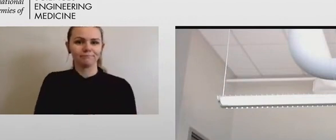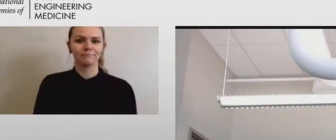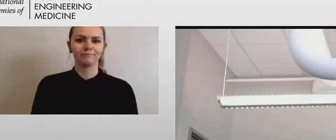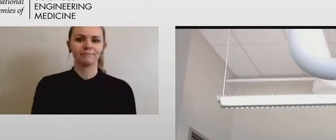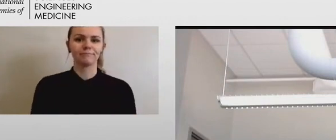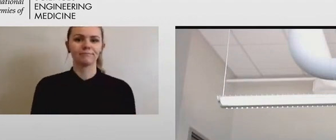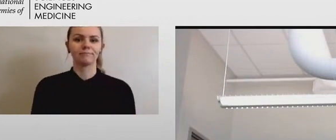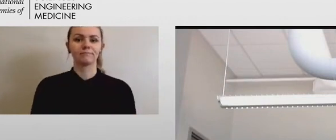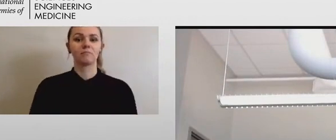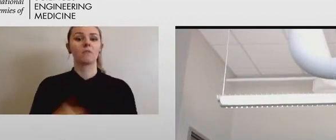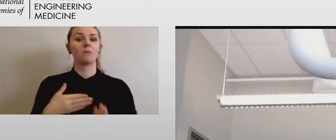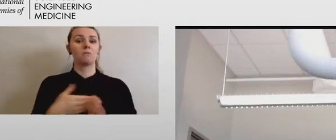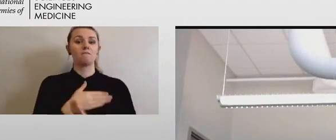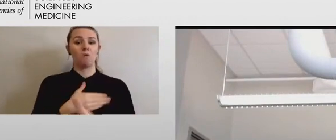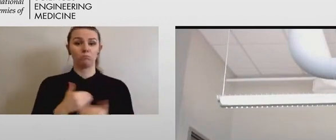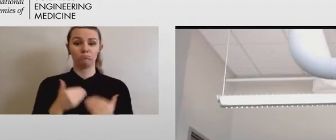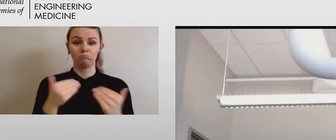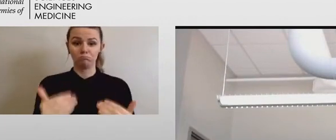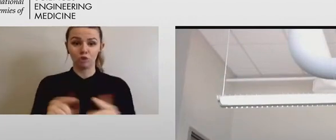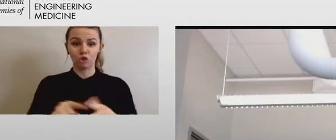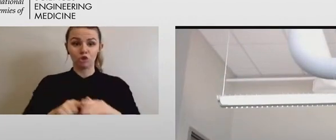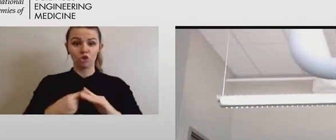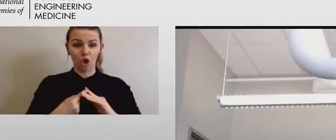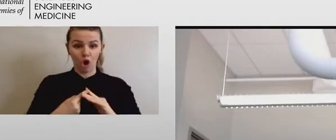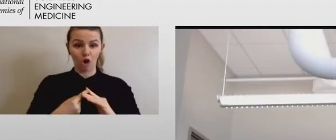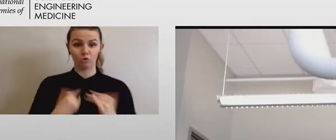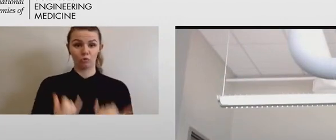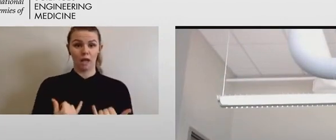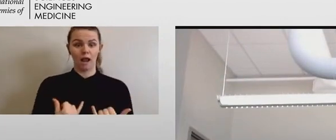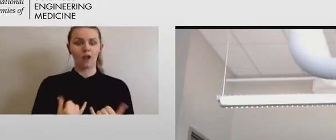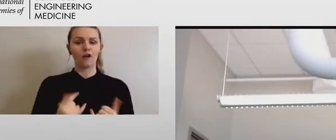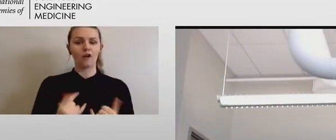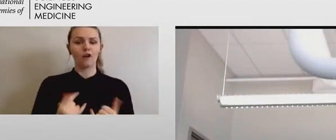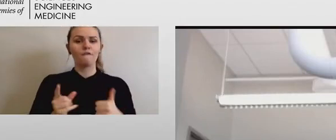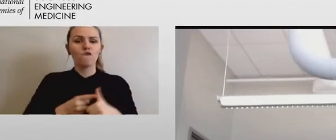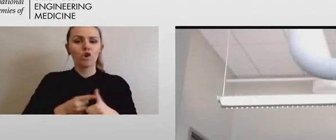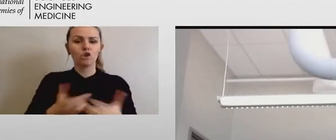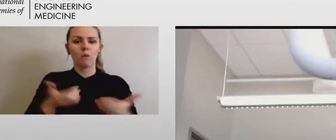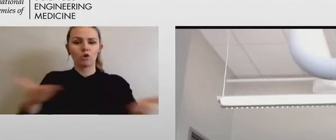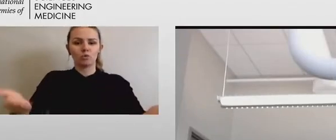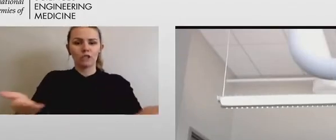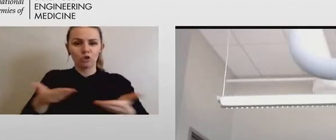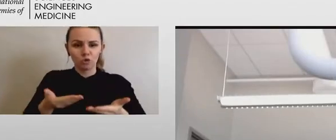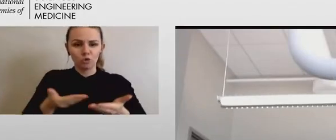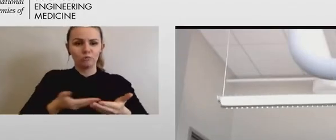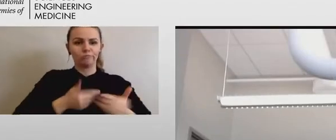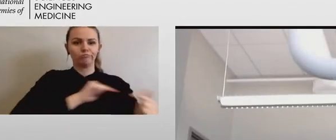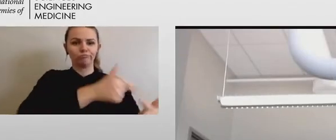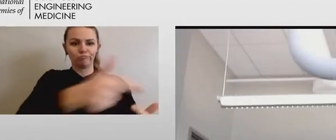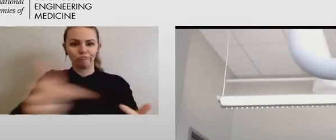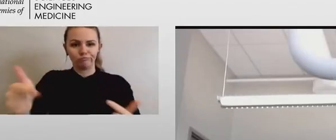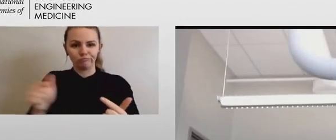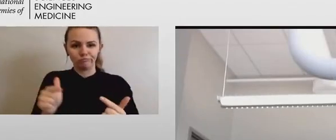Before we get started with our program, I'd like to introduce each of the members of our planning committee.